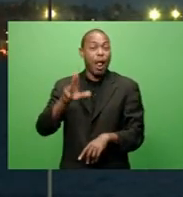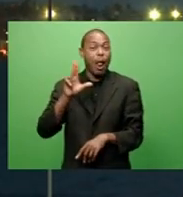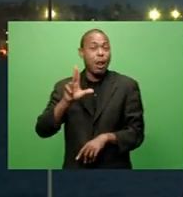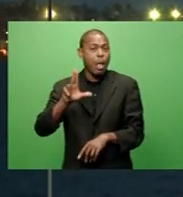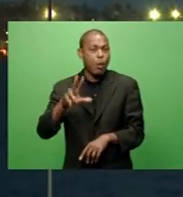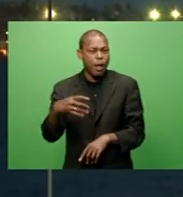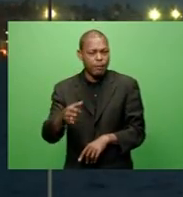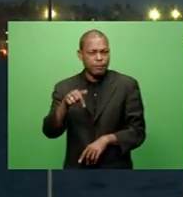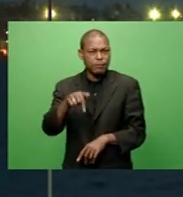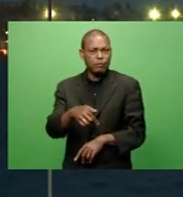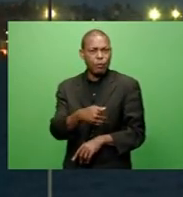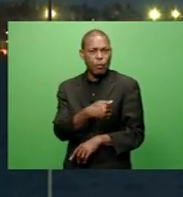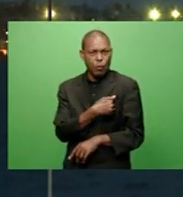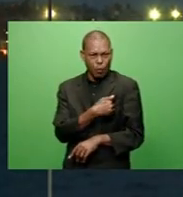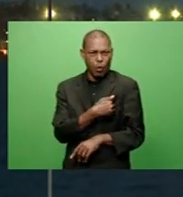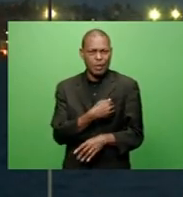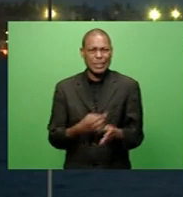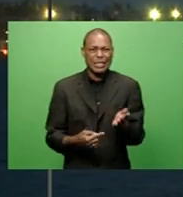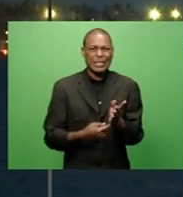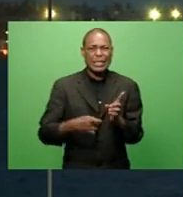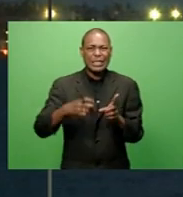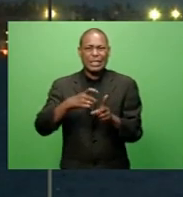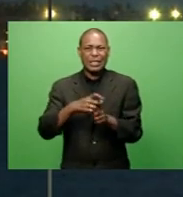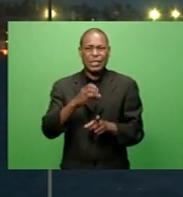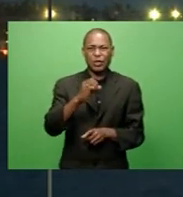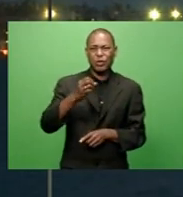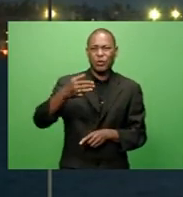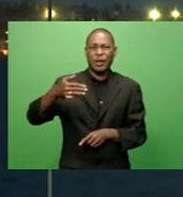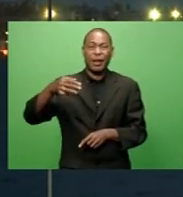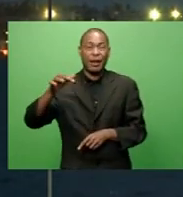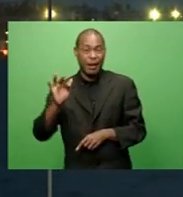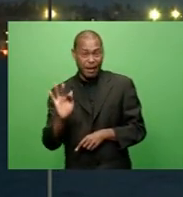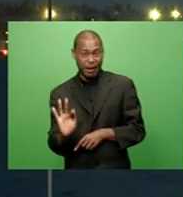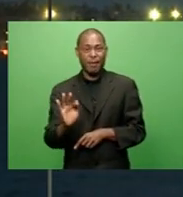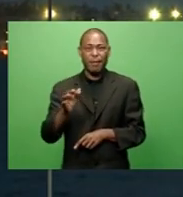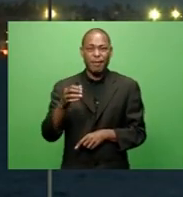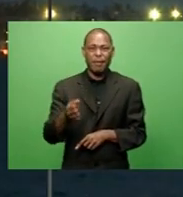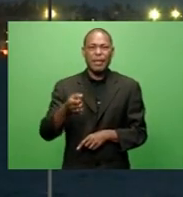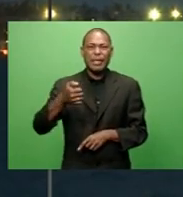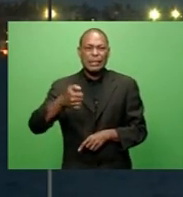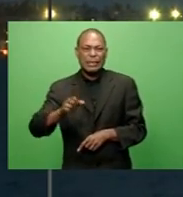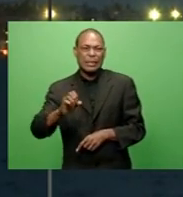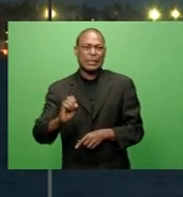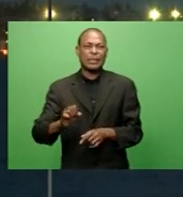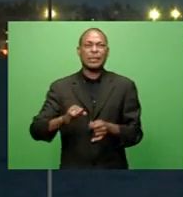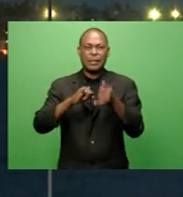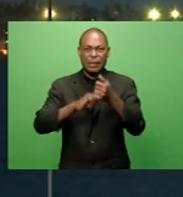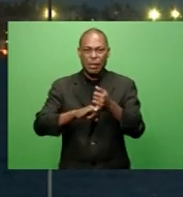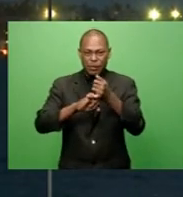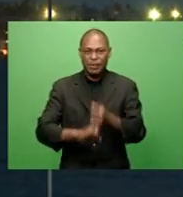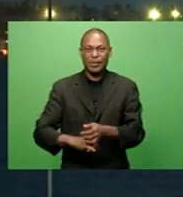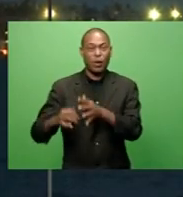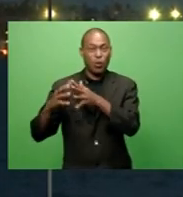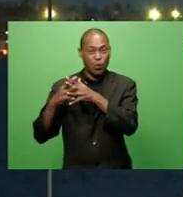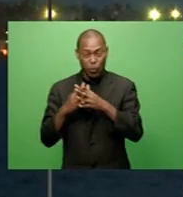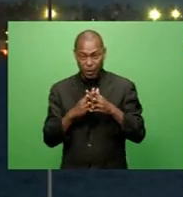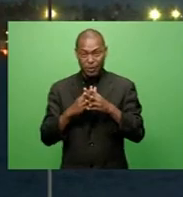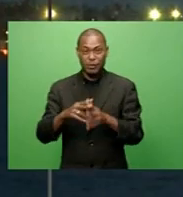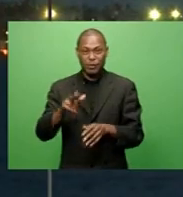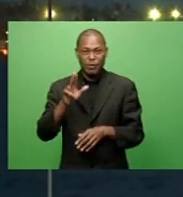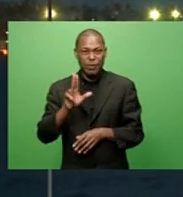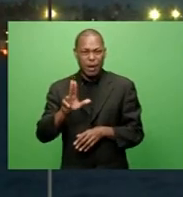this morning. Tropical depression 099 was located about 60 kilometers south-southwest of Kambara at around midday today,